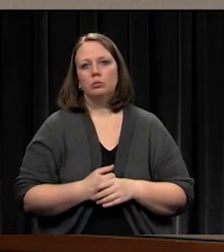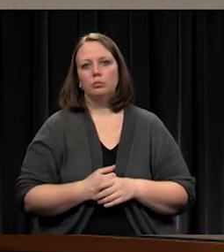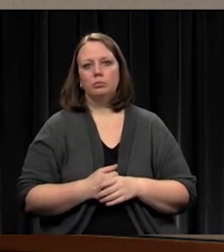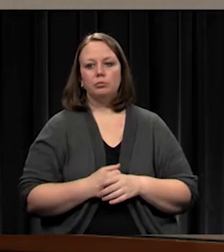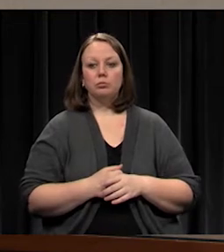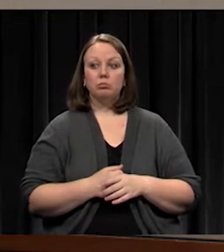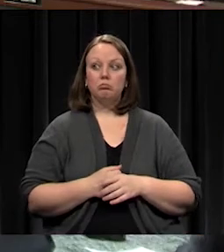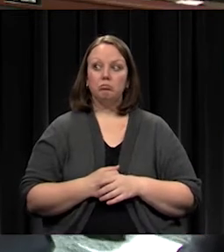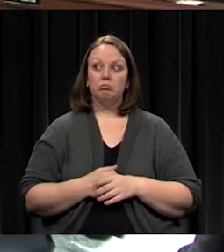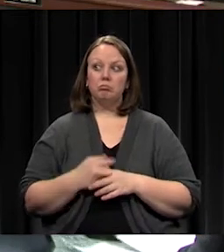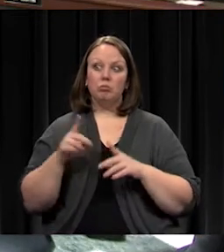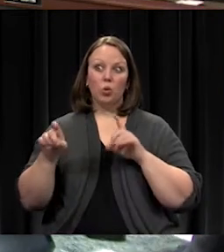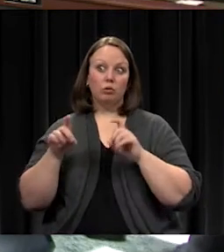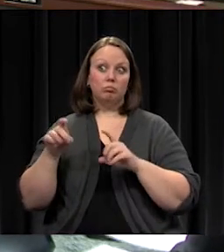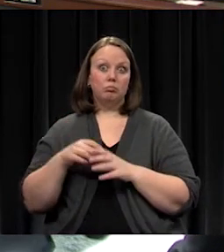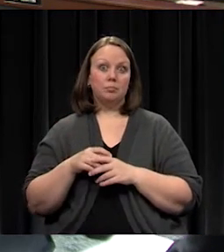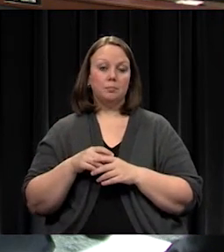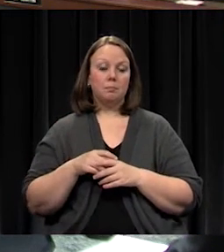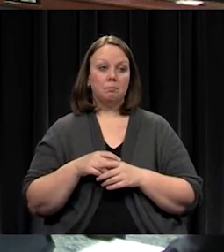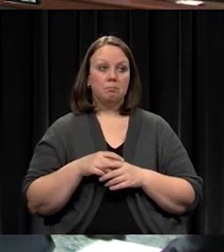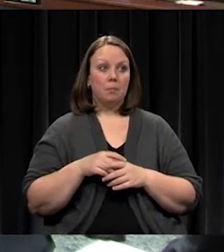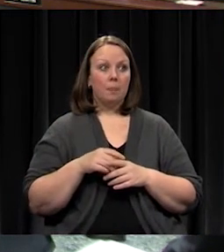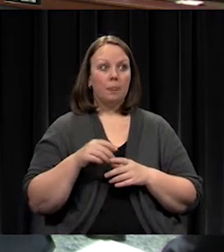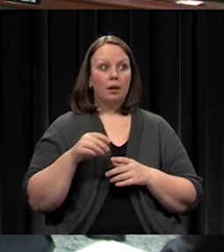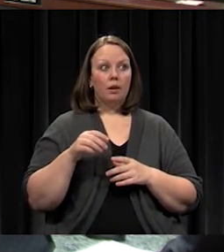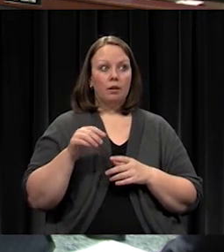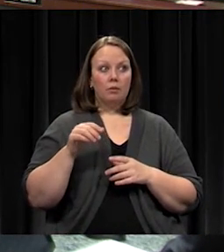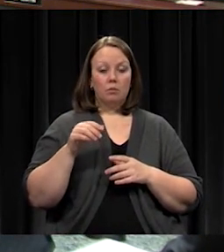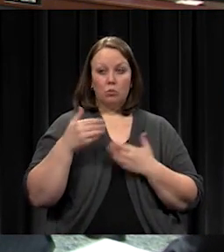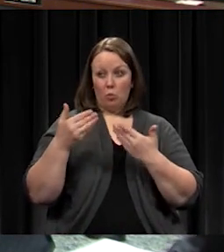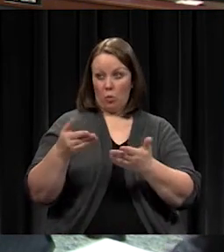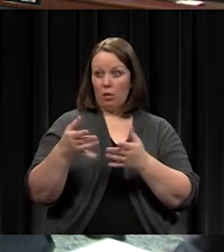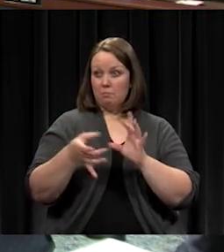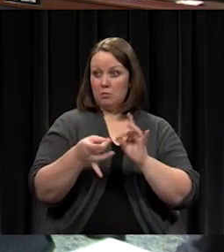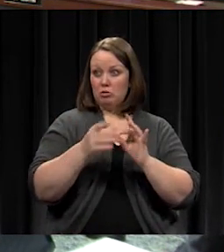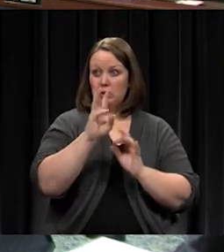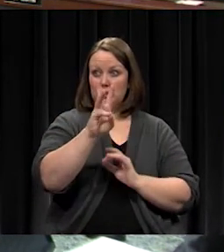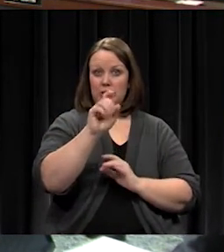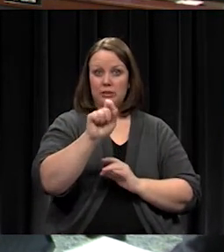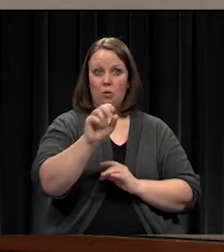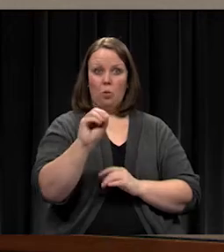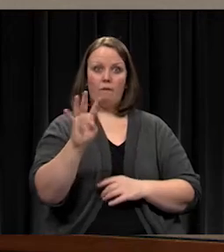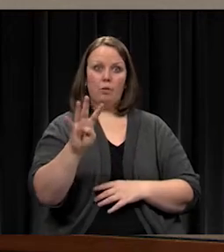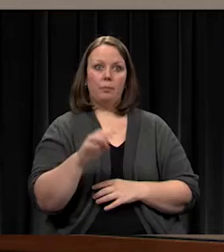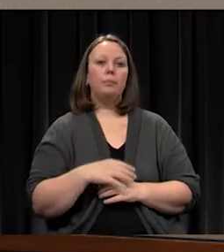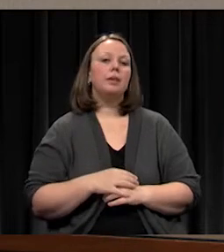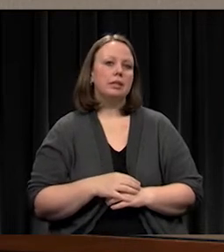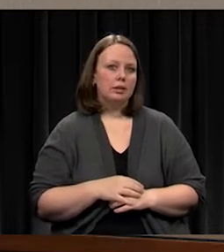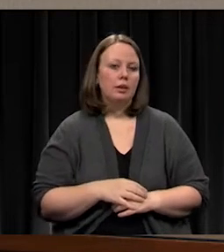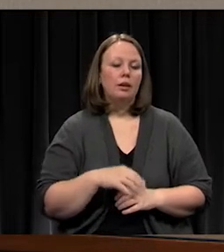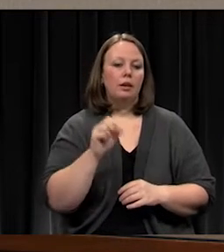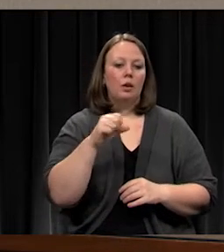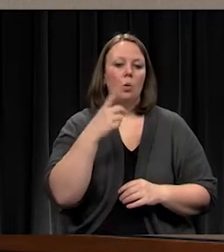Any other questions? If not, you want to go ahead and talk 6.04 also? Yes, only have one bid tonight,